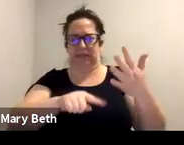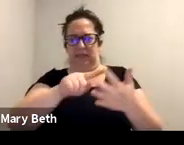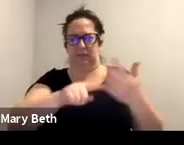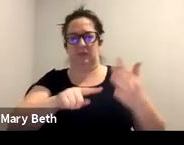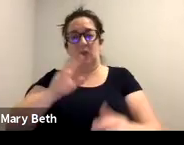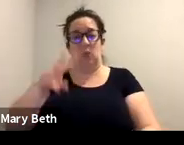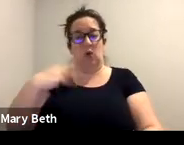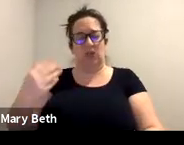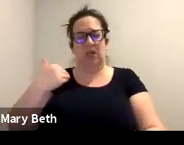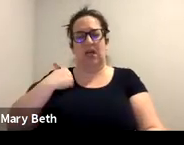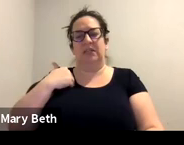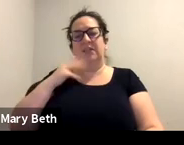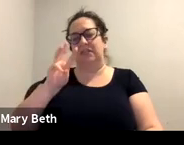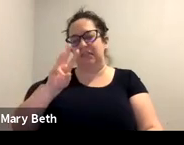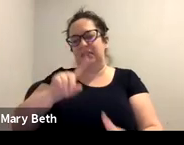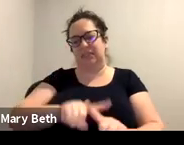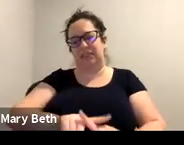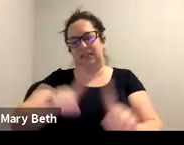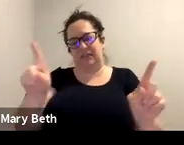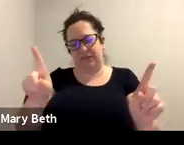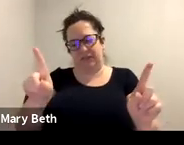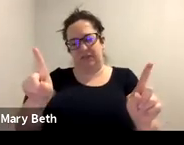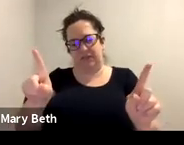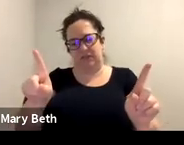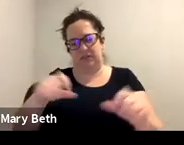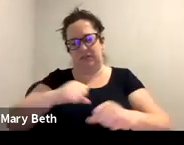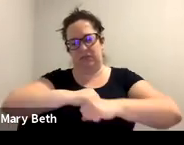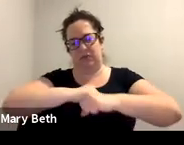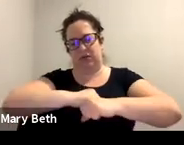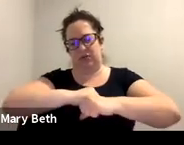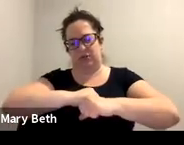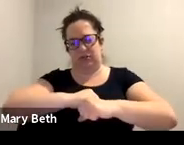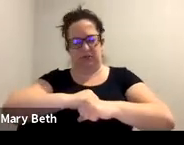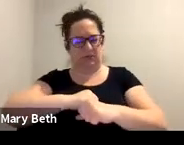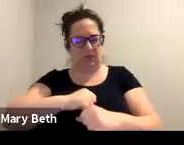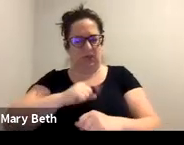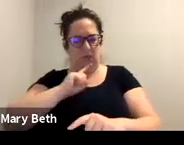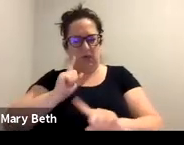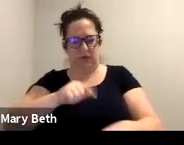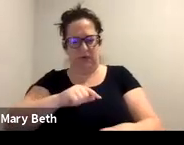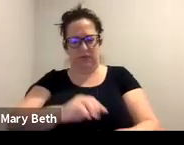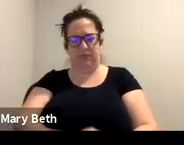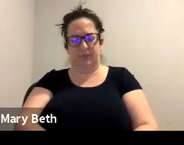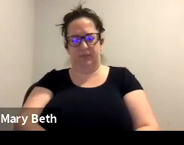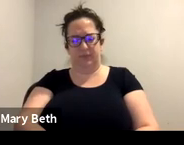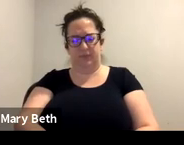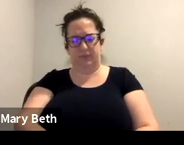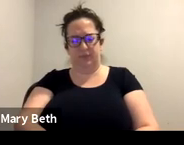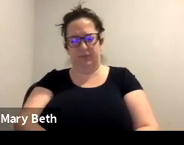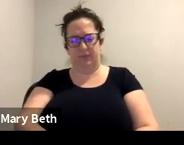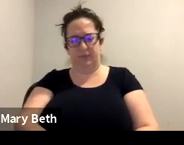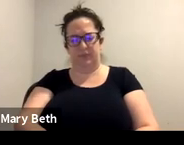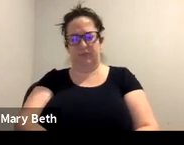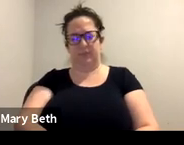protection orders. There's also the anti-harassment order, which is a, you have to show a pattern of conduct. It can't be just one